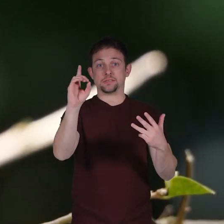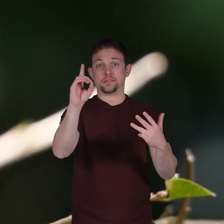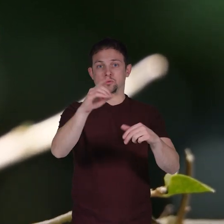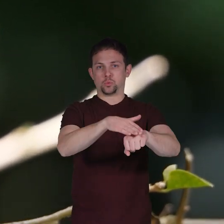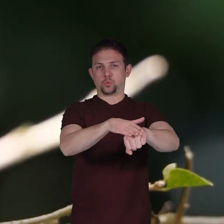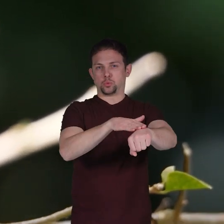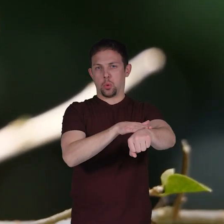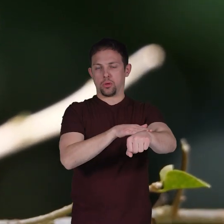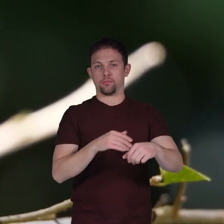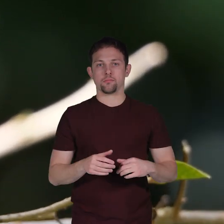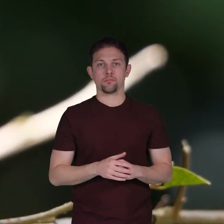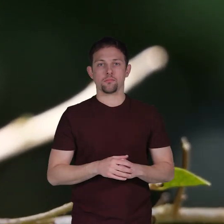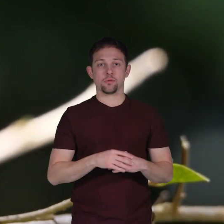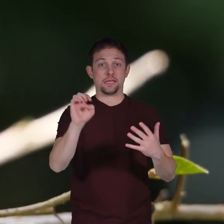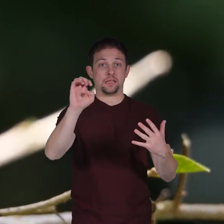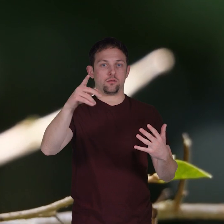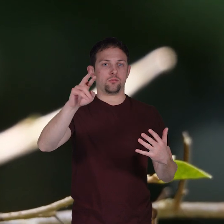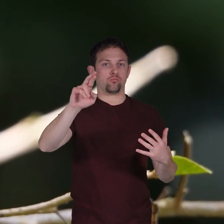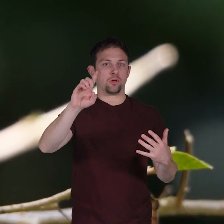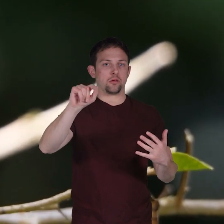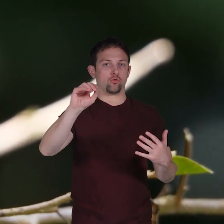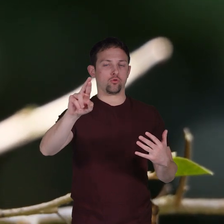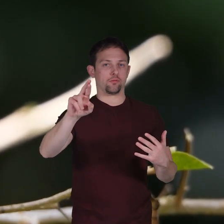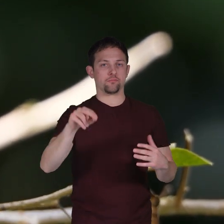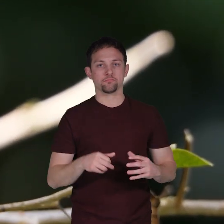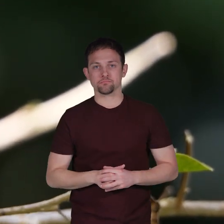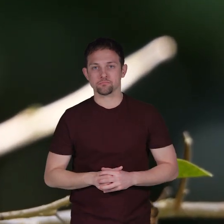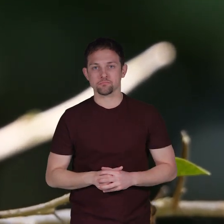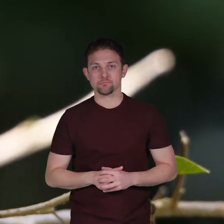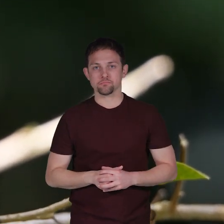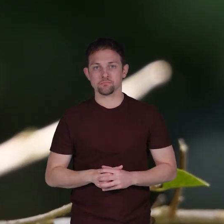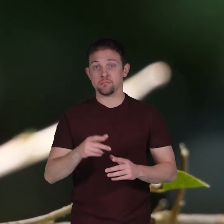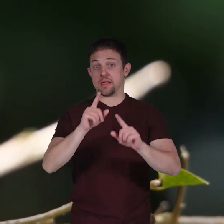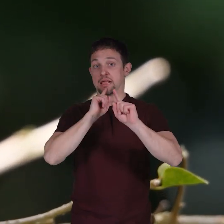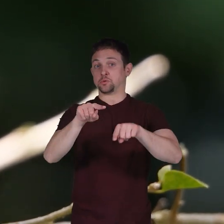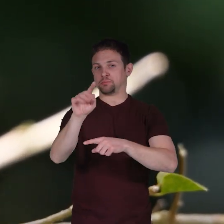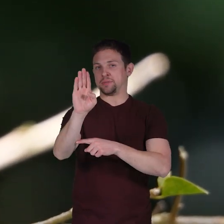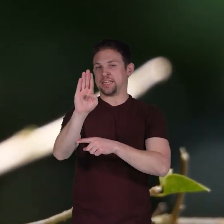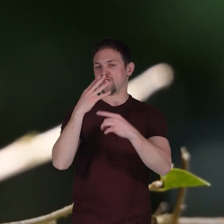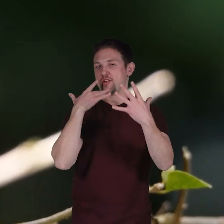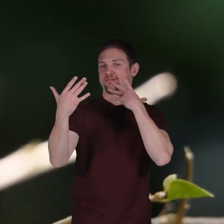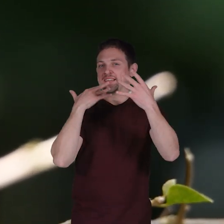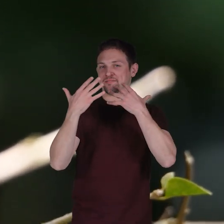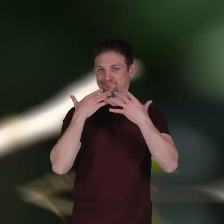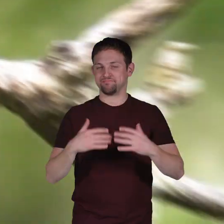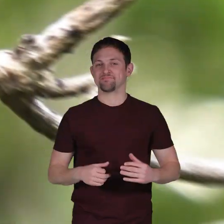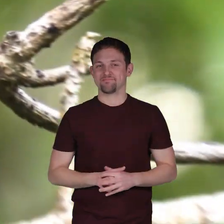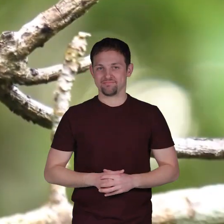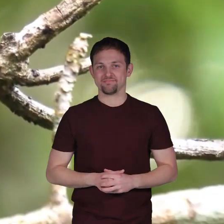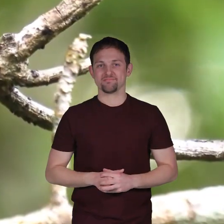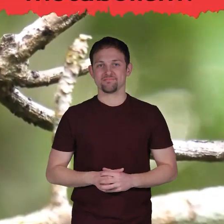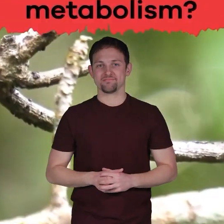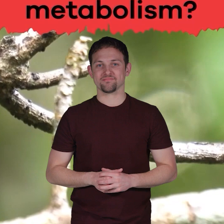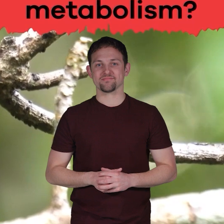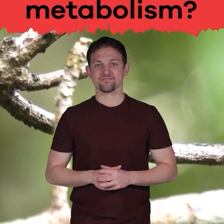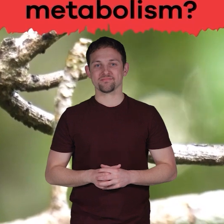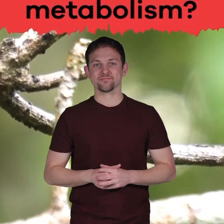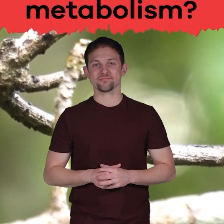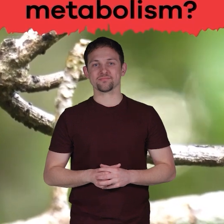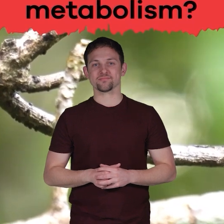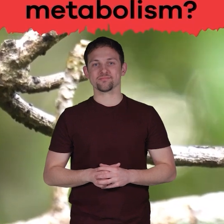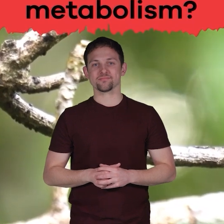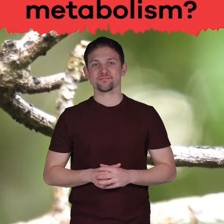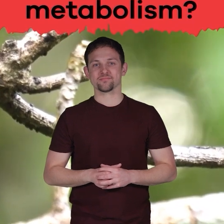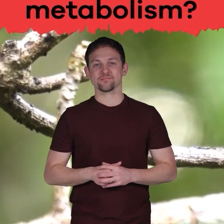Slow E. Predator The answer is B. Colorful In the